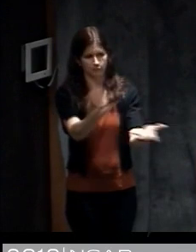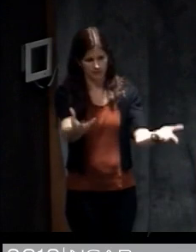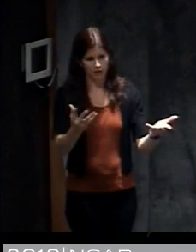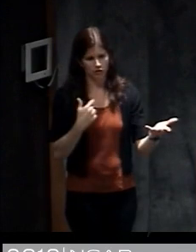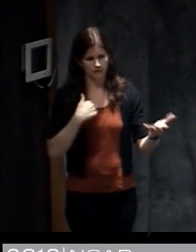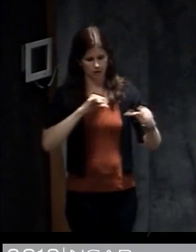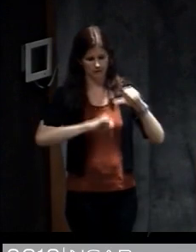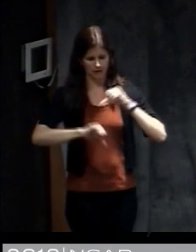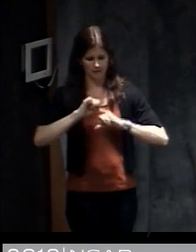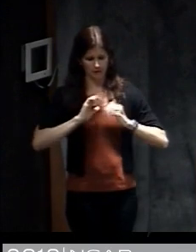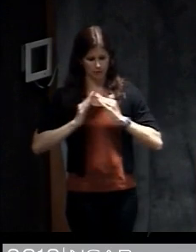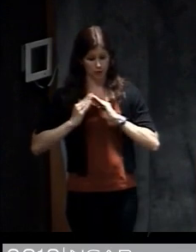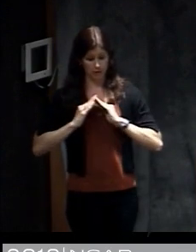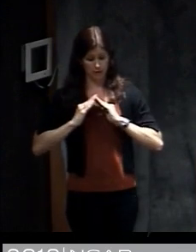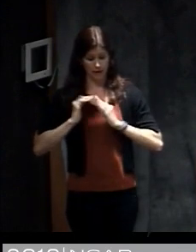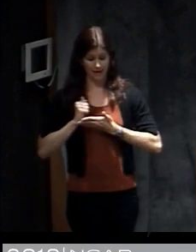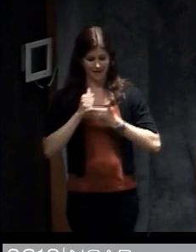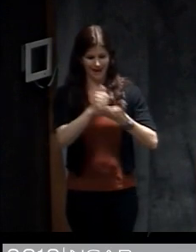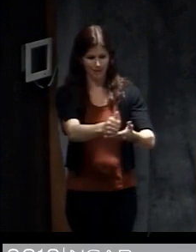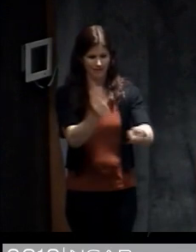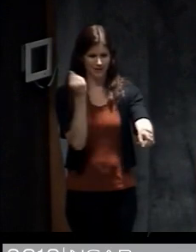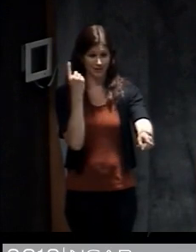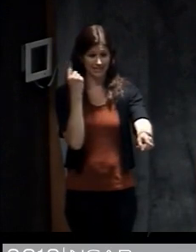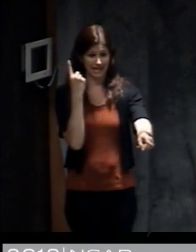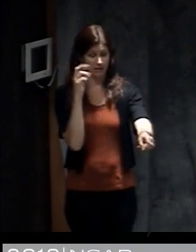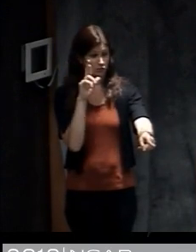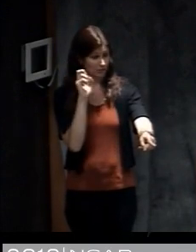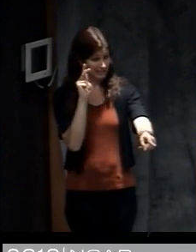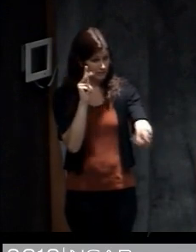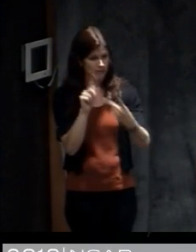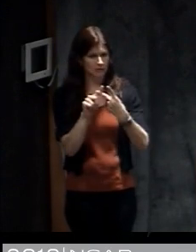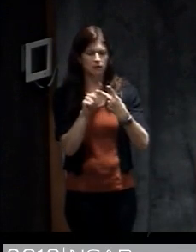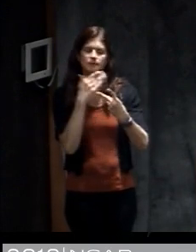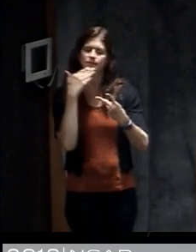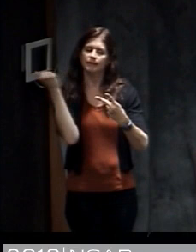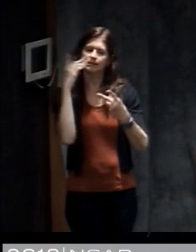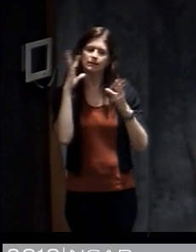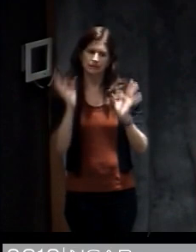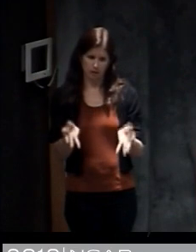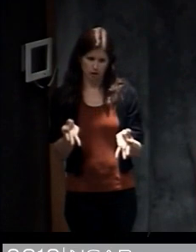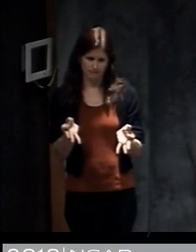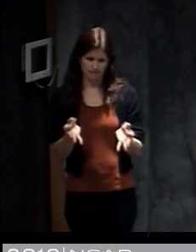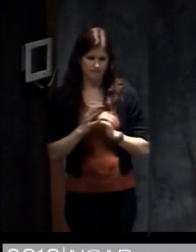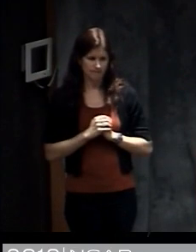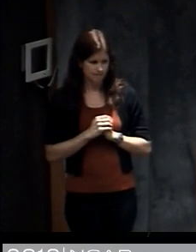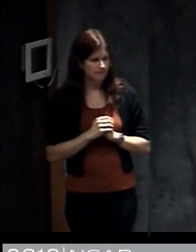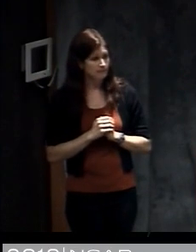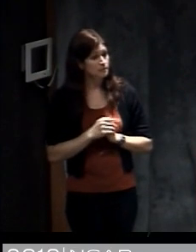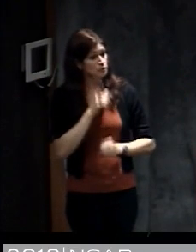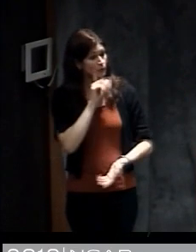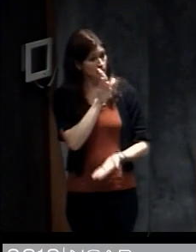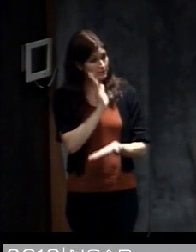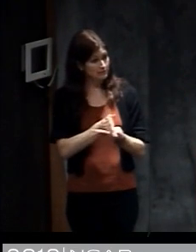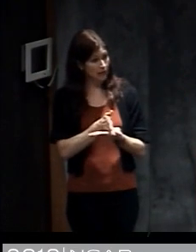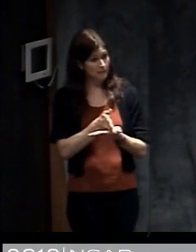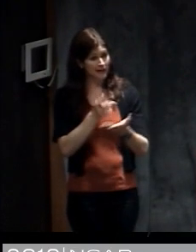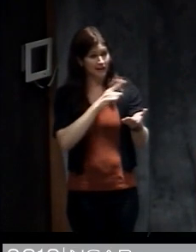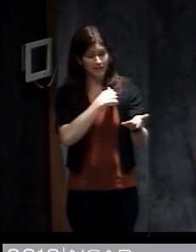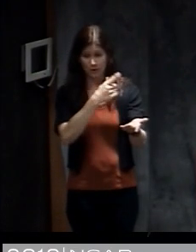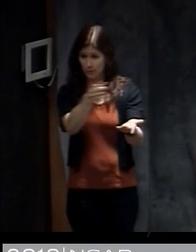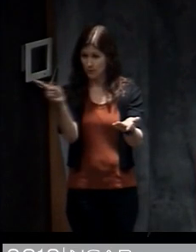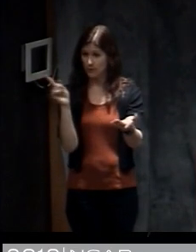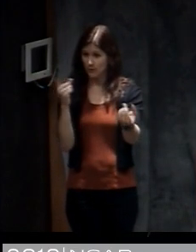the scientific community in a way that can really help them understand the risks they face and make the best decisions given their circumstances. So I will stop there and take any questions.